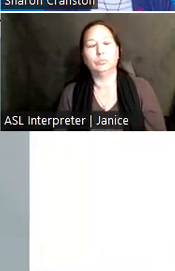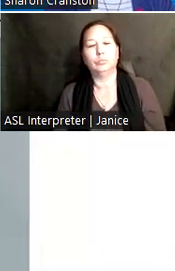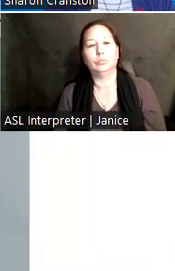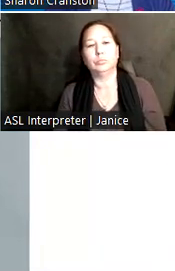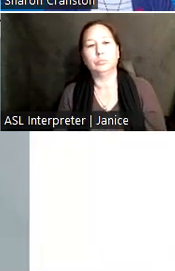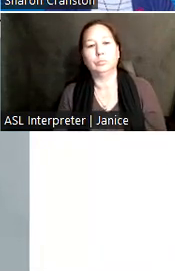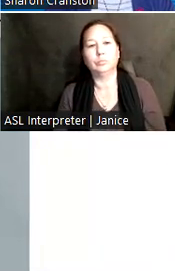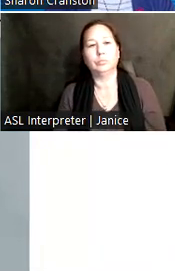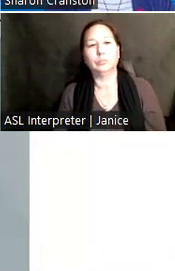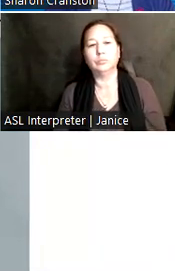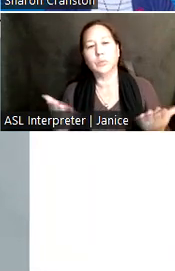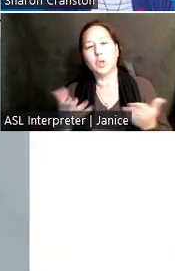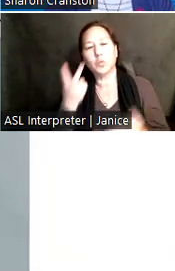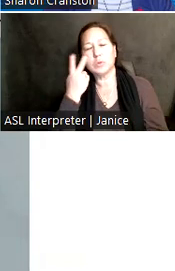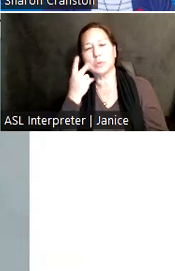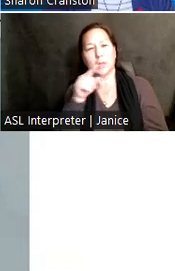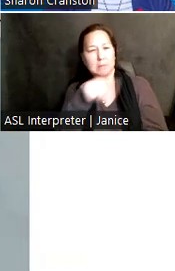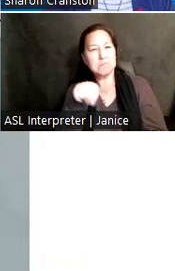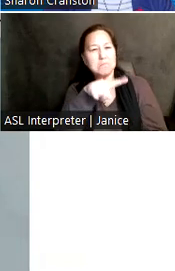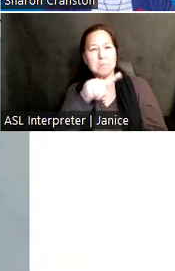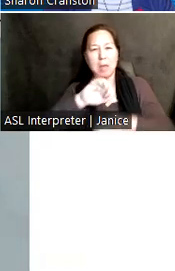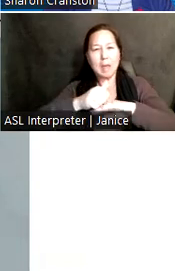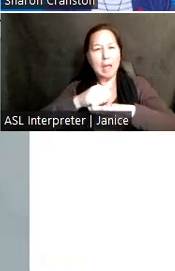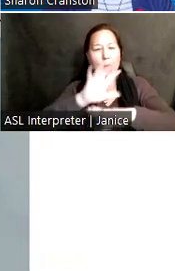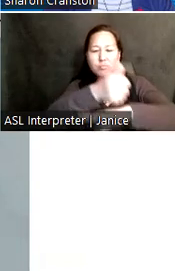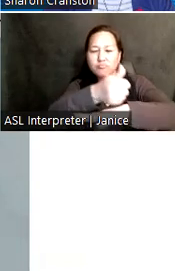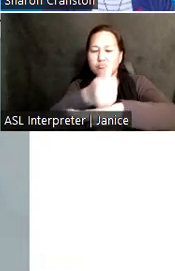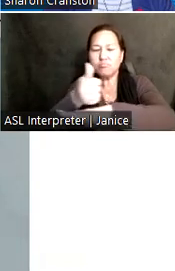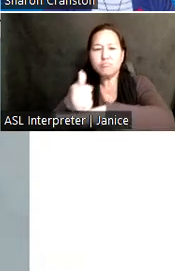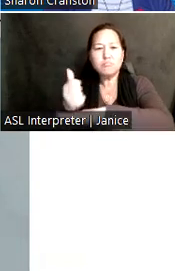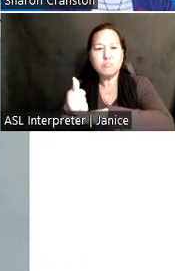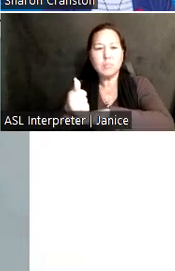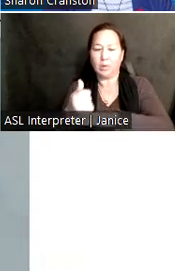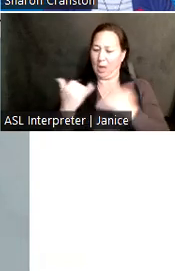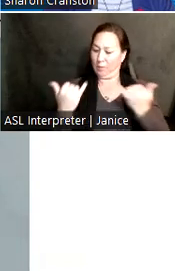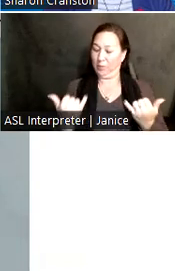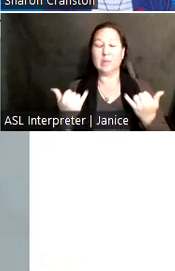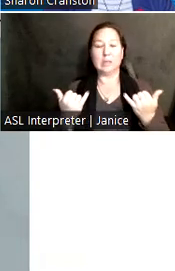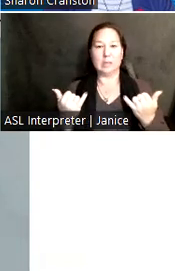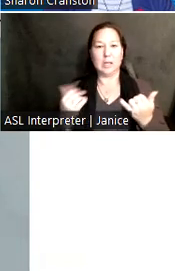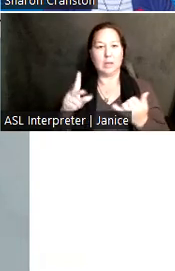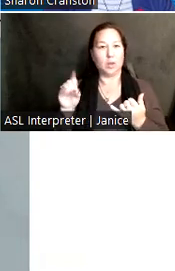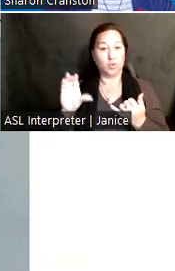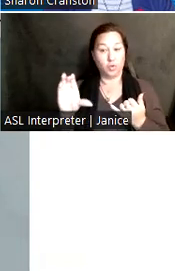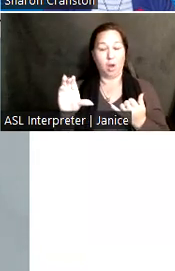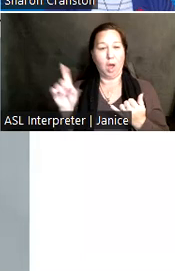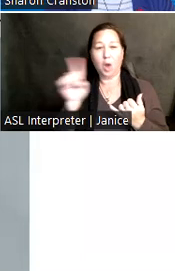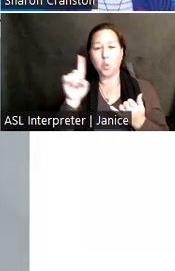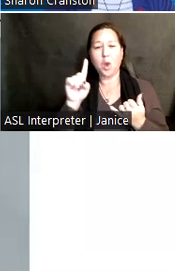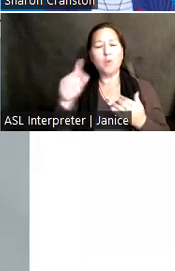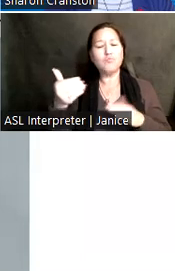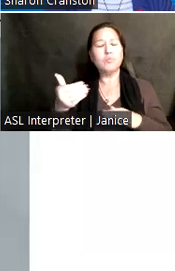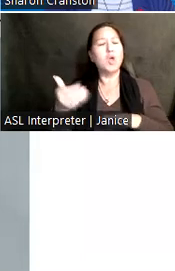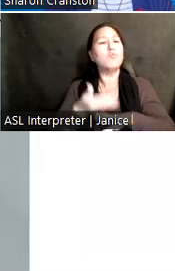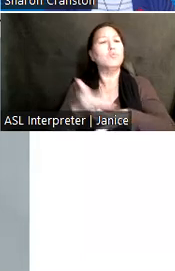Here we are looking at an overlay of the proposed layout over the existing ferry dock. From the Hingham Intermodal Center,